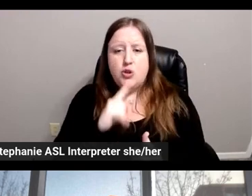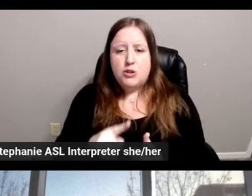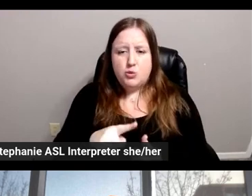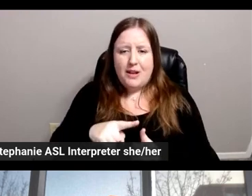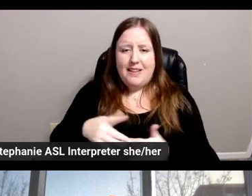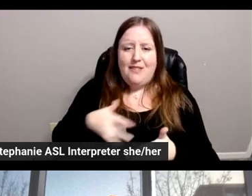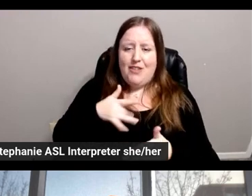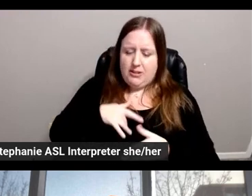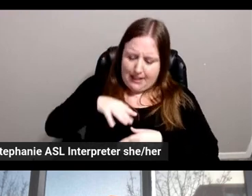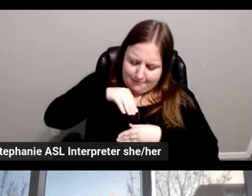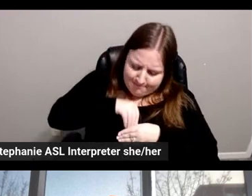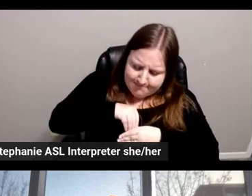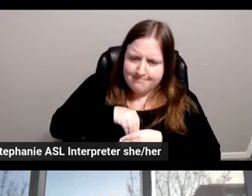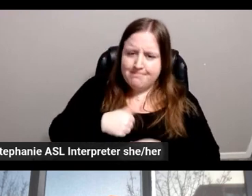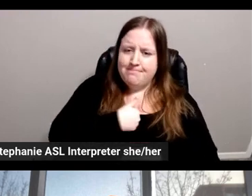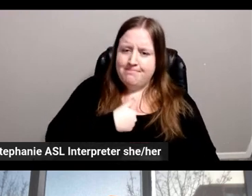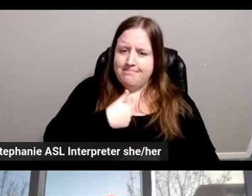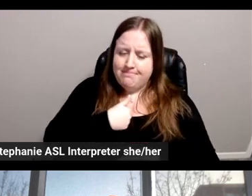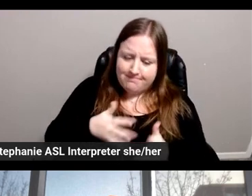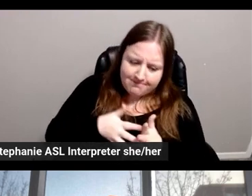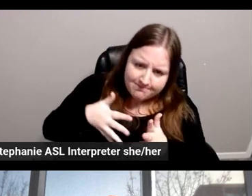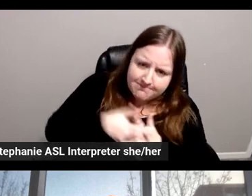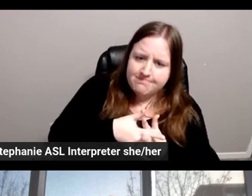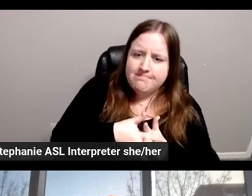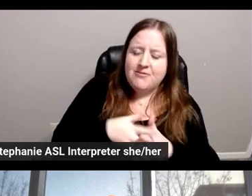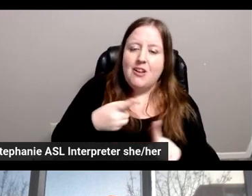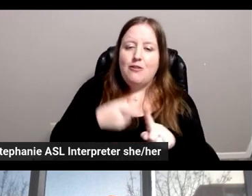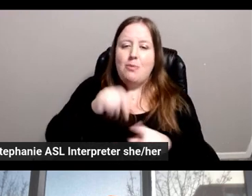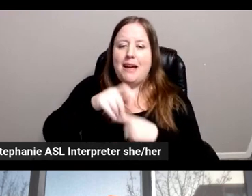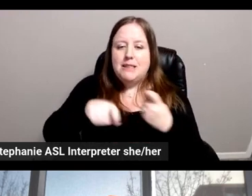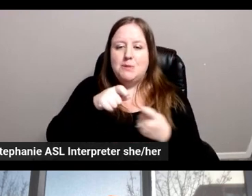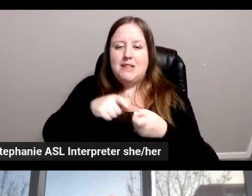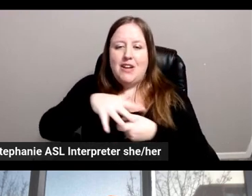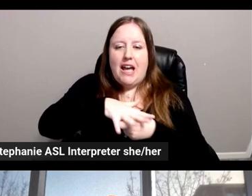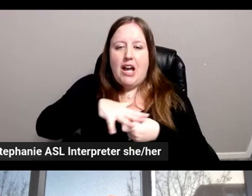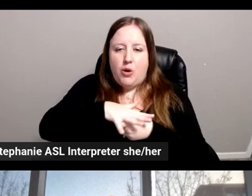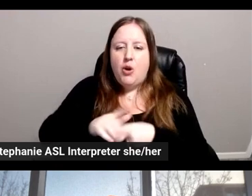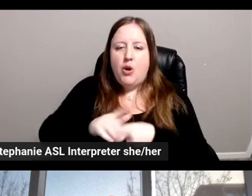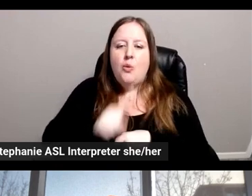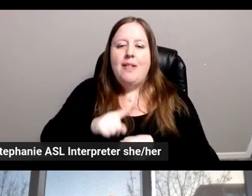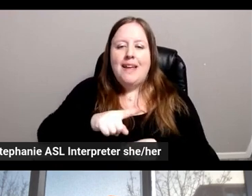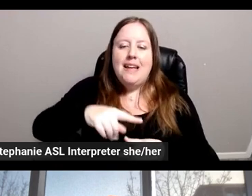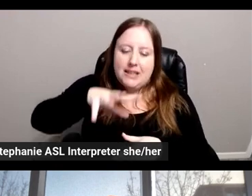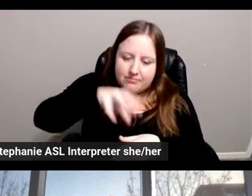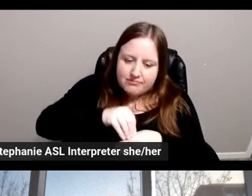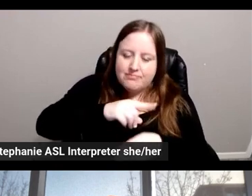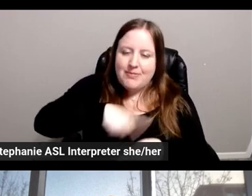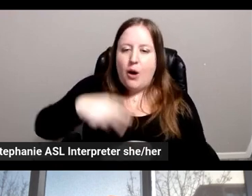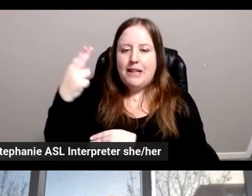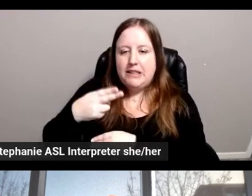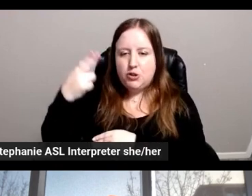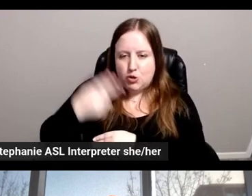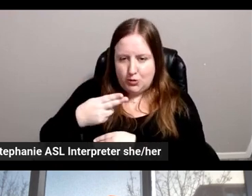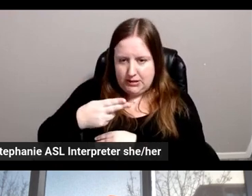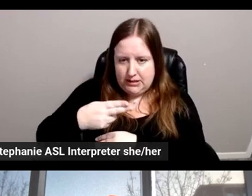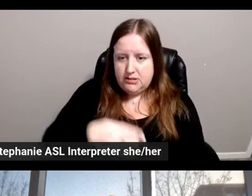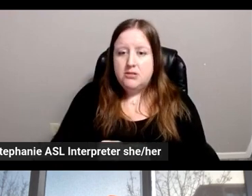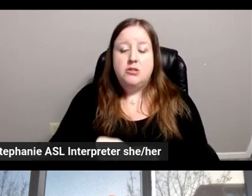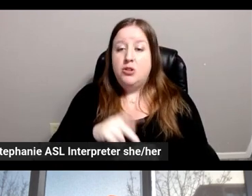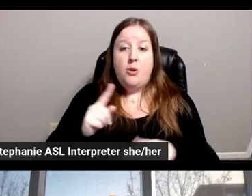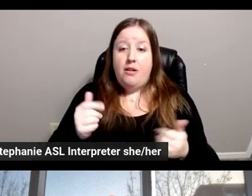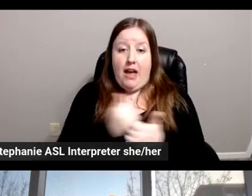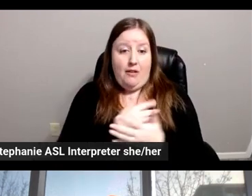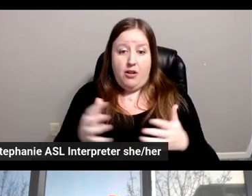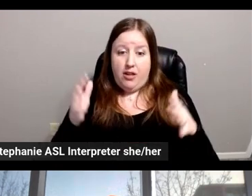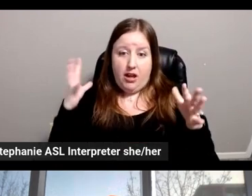are as Emilia-Romania, you know, people from that specific region, it's really part of our history. So there's all these factors that are combined that,